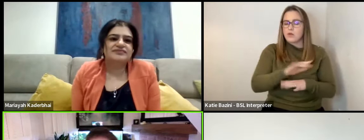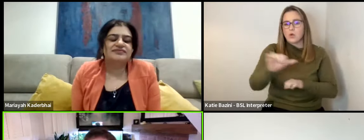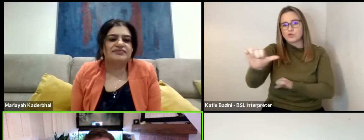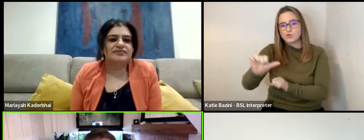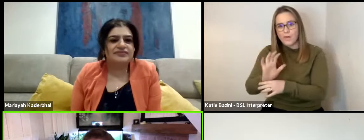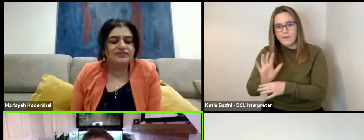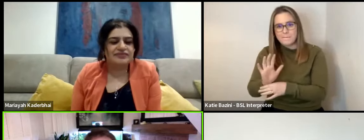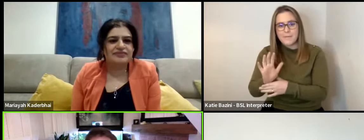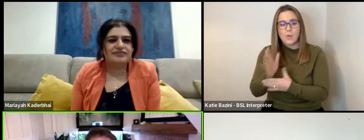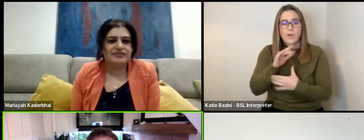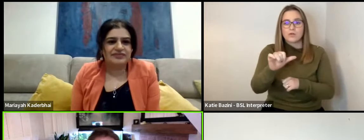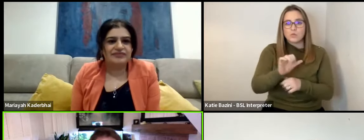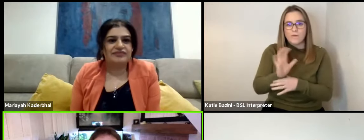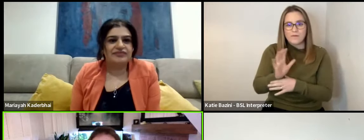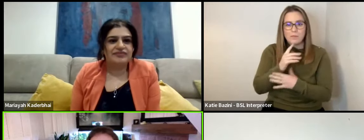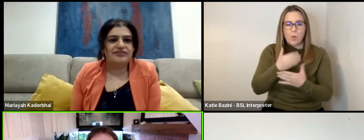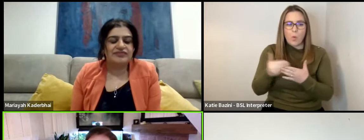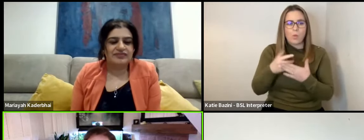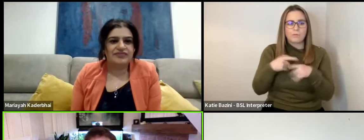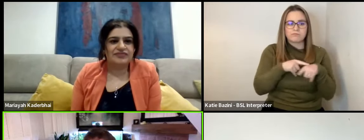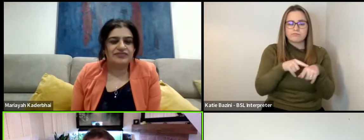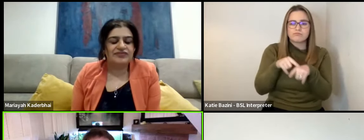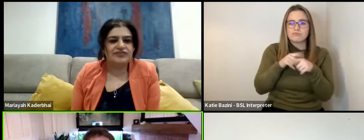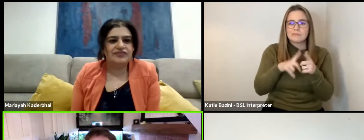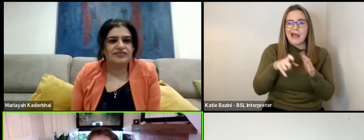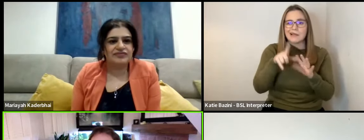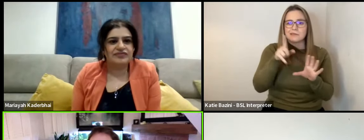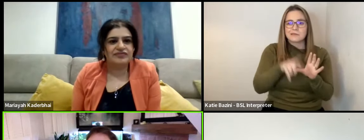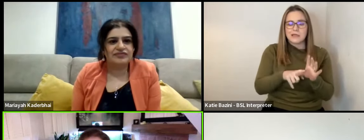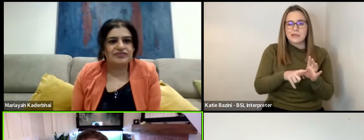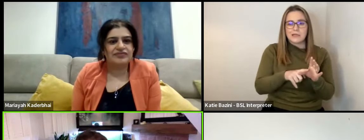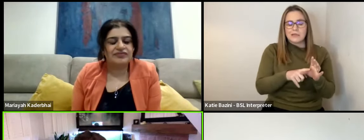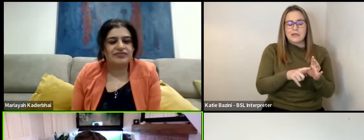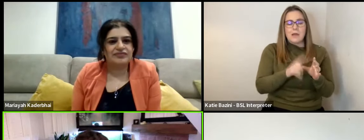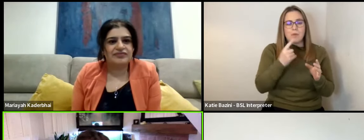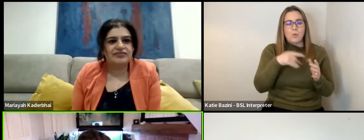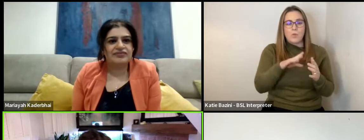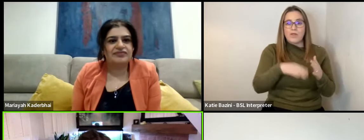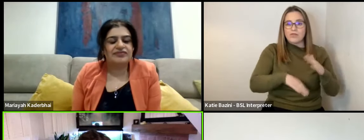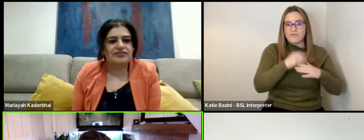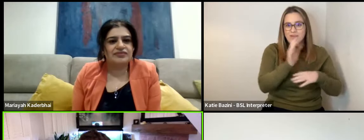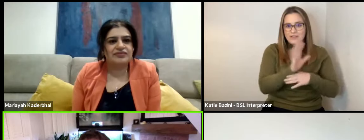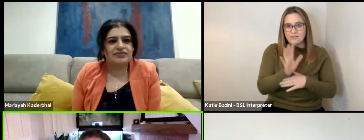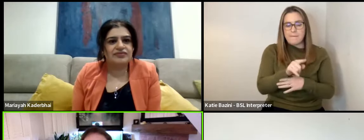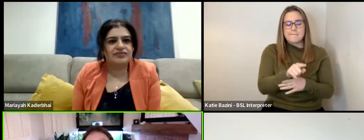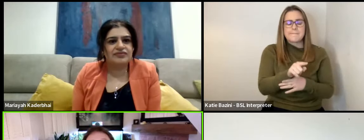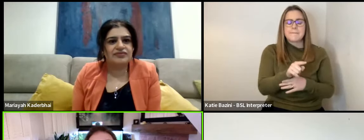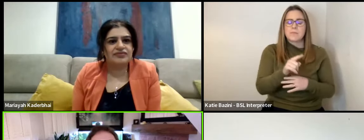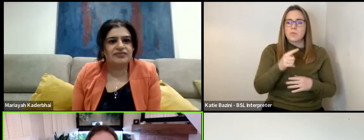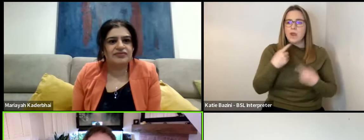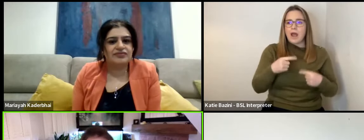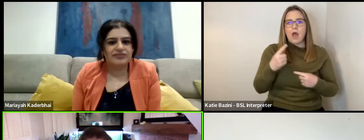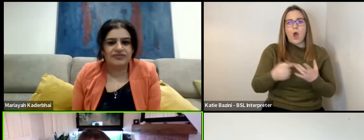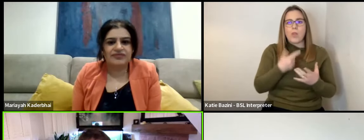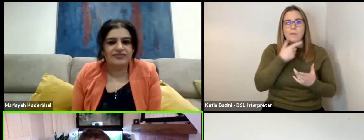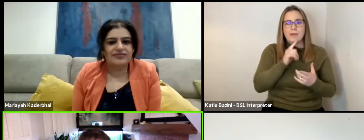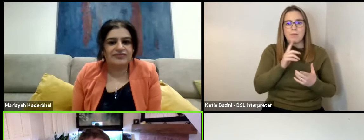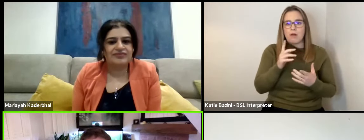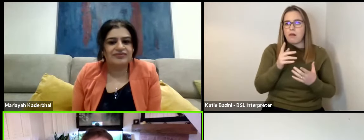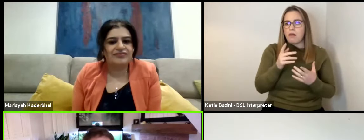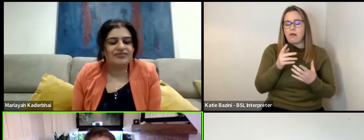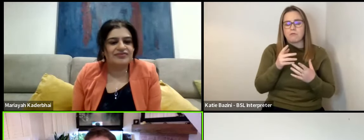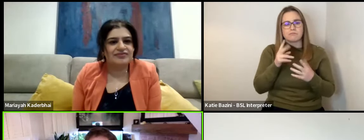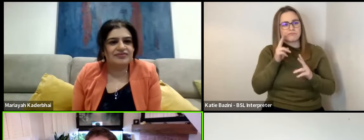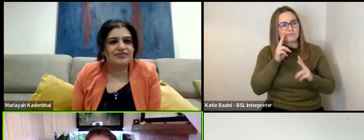short. With the short, we always follow Andy everywhere and everywhere. Andy goes, we go. But with the feature, it was kind of, we would let other people take us on different